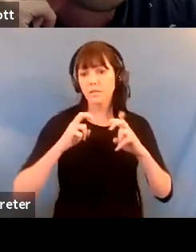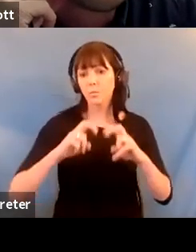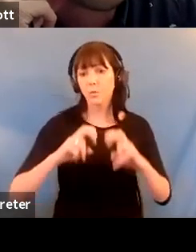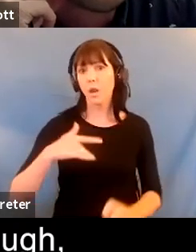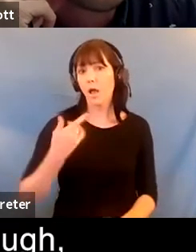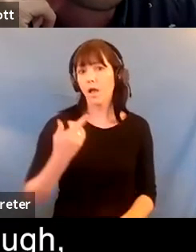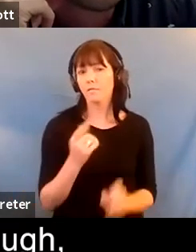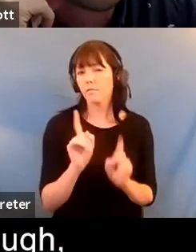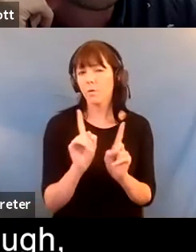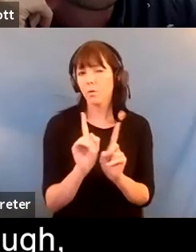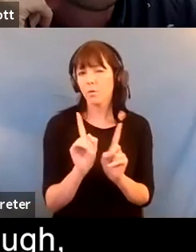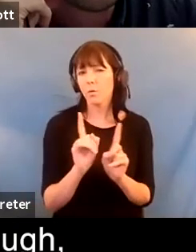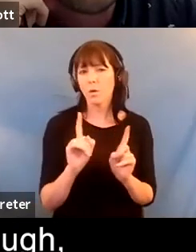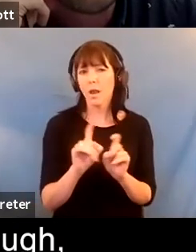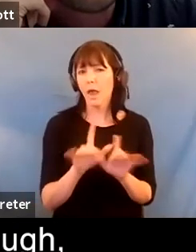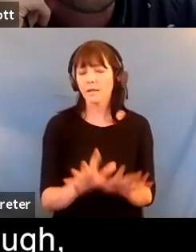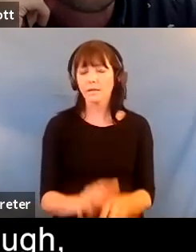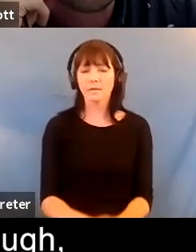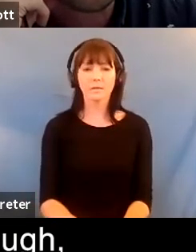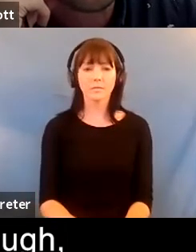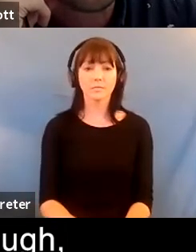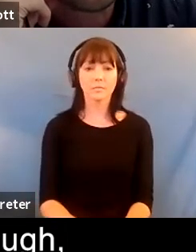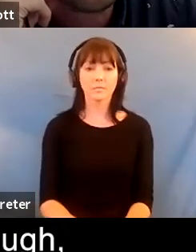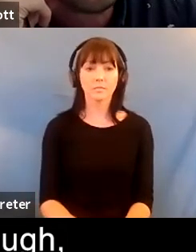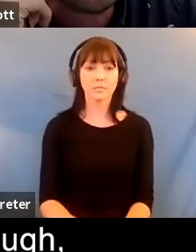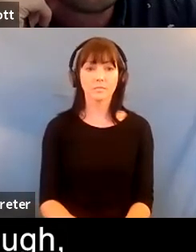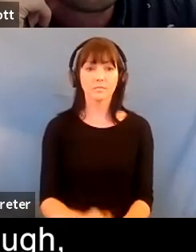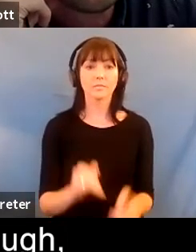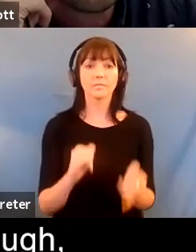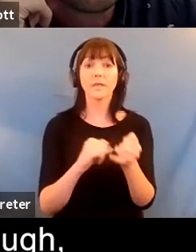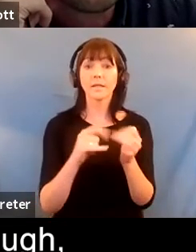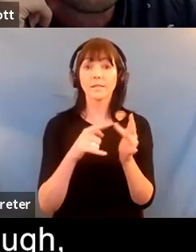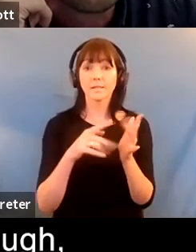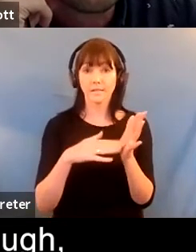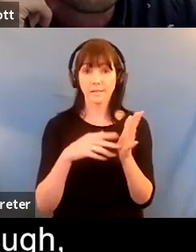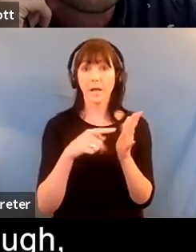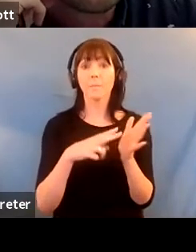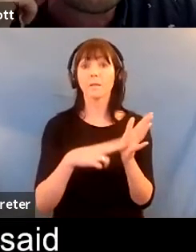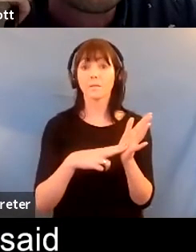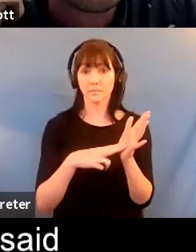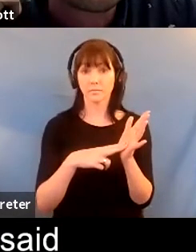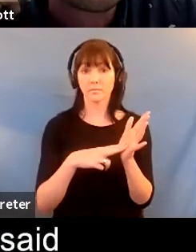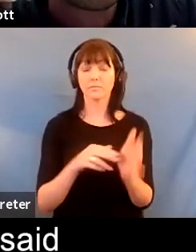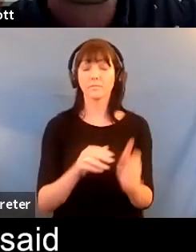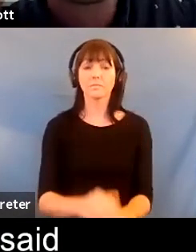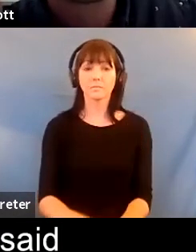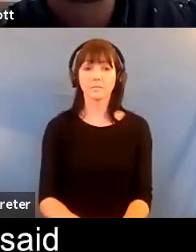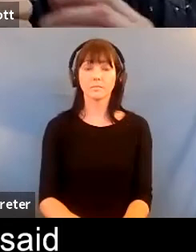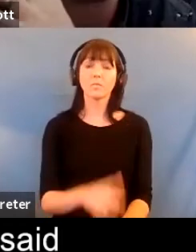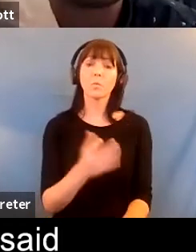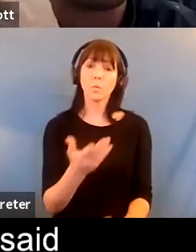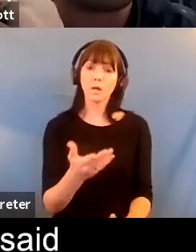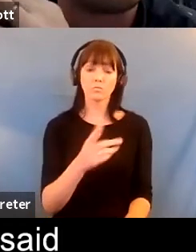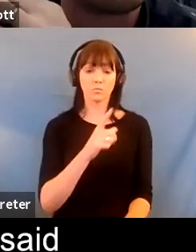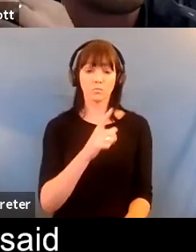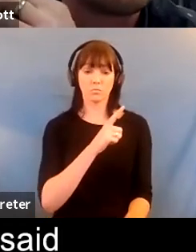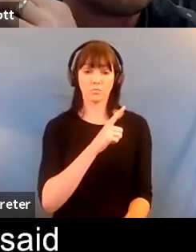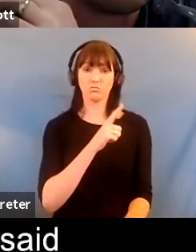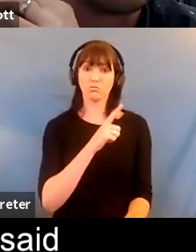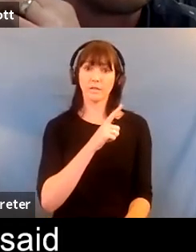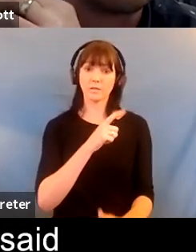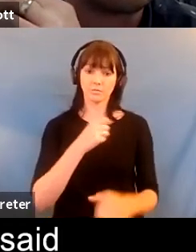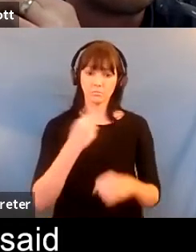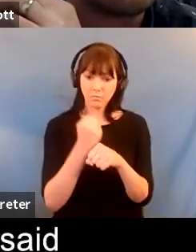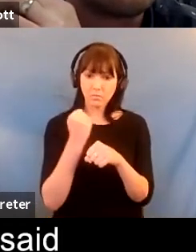something um yeah i think um you know weirdly enough you know firstly one of the main reasons for making art i've always said to people is